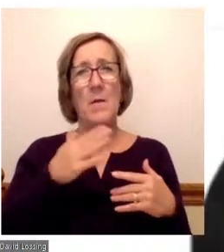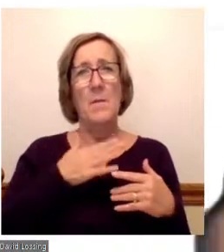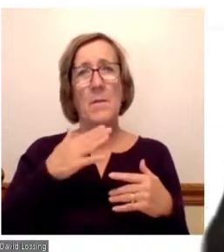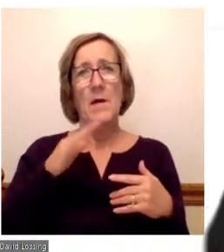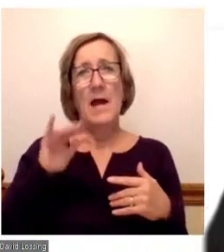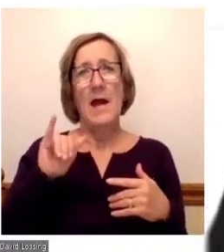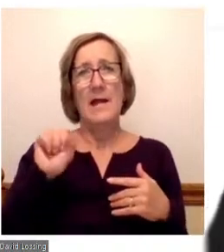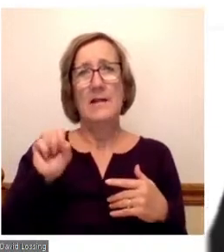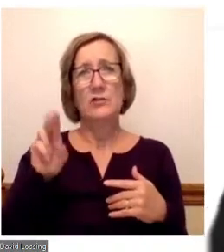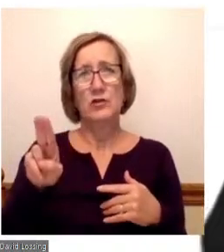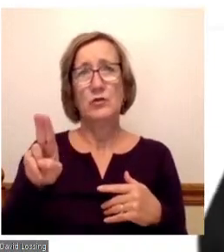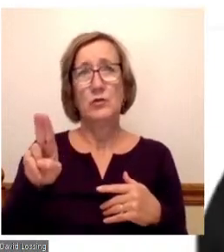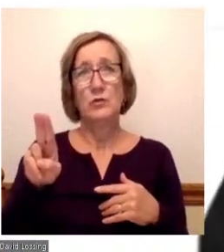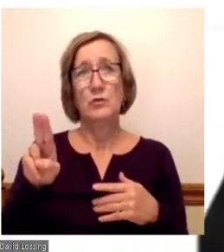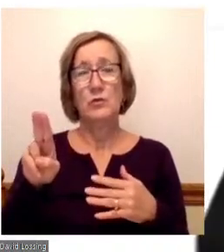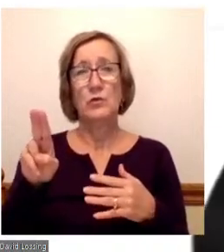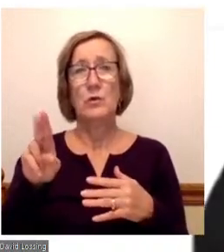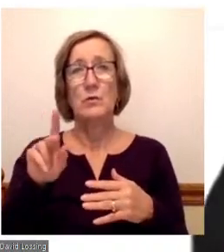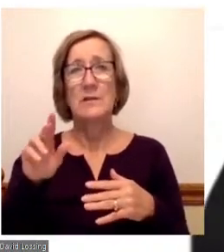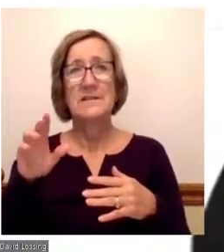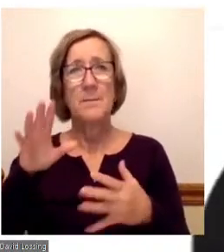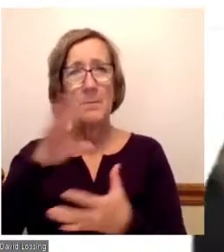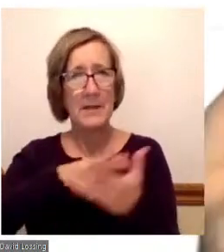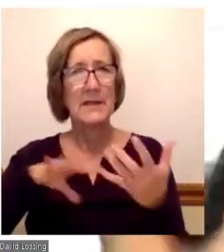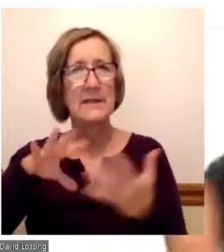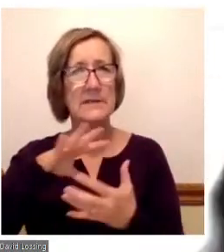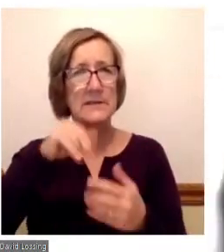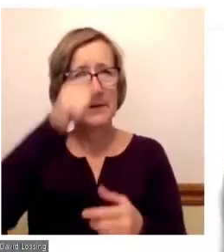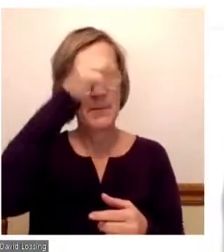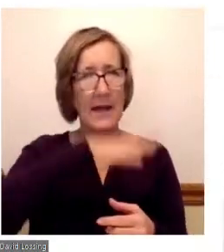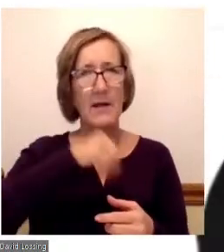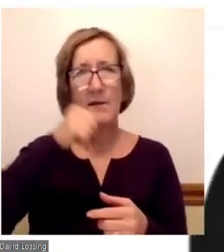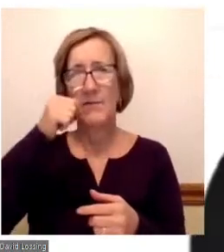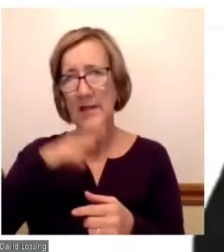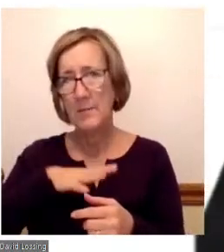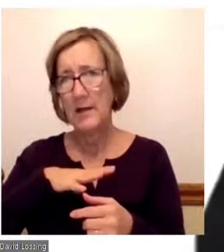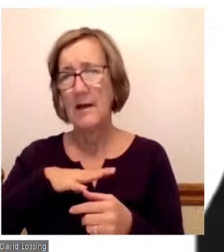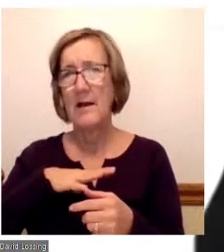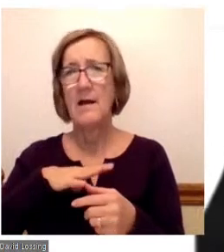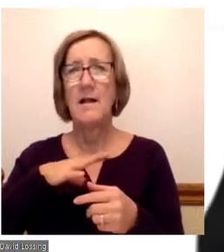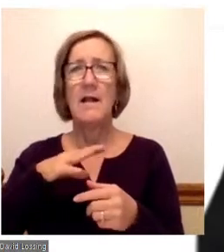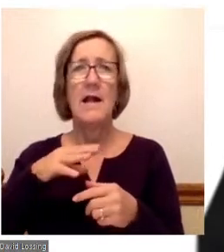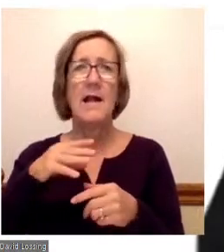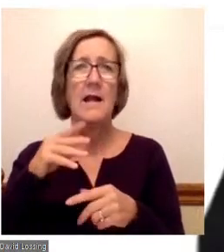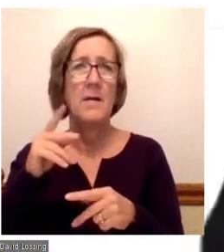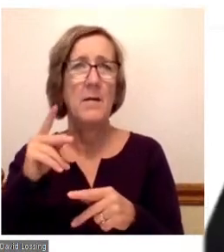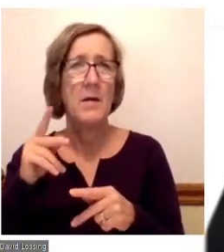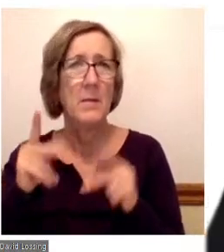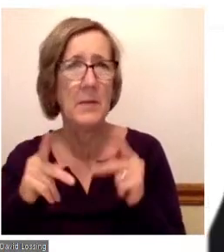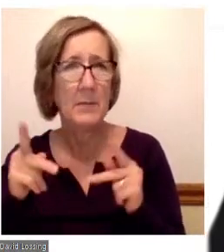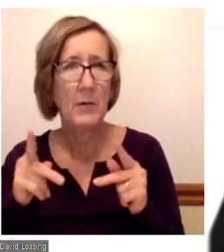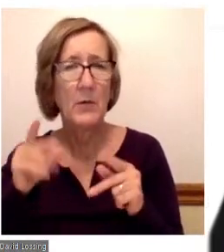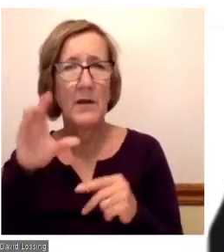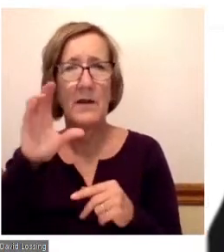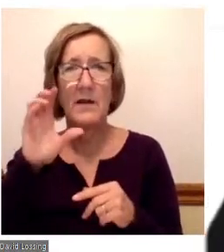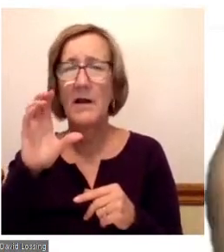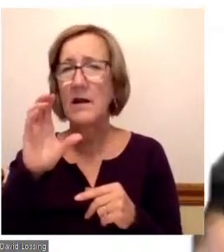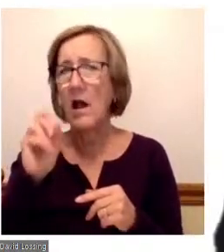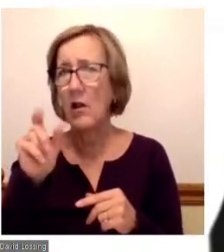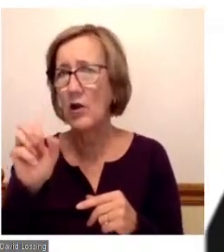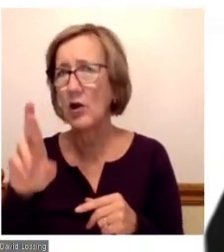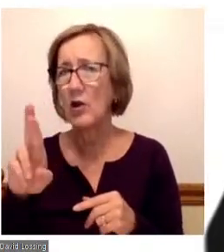a good mix of male and female, of white and people of color, as well as Asian. And